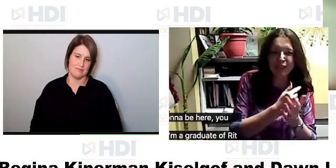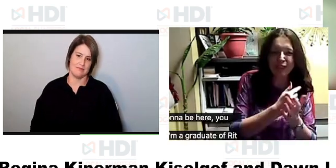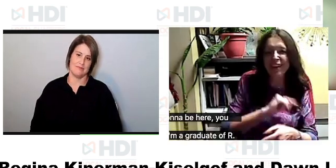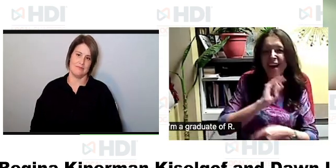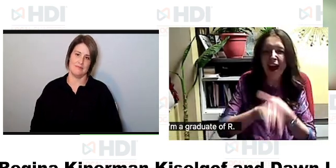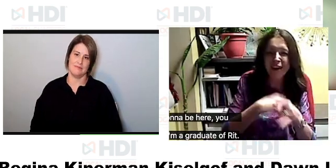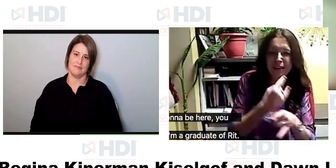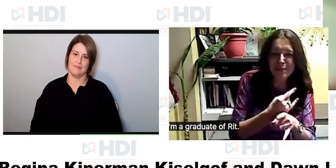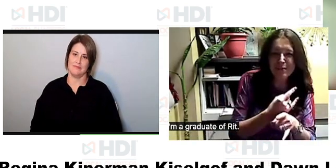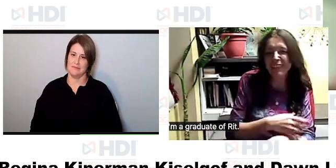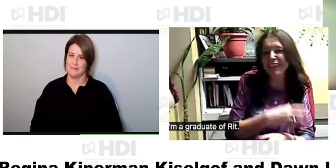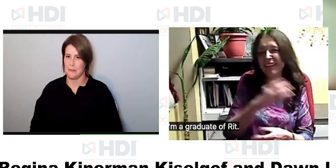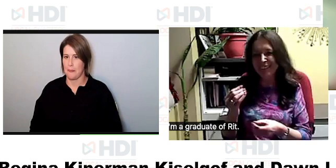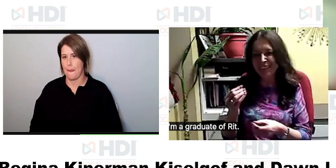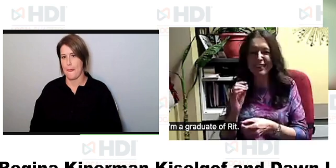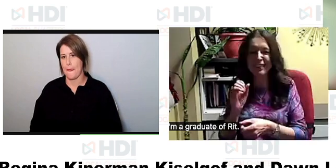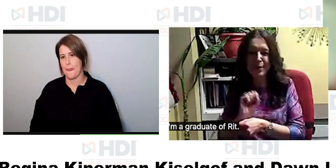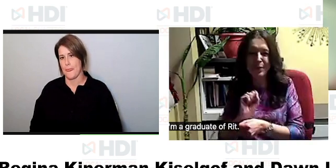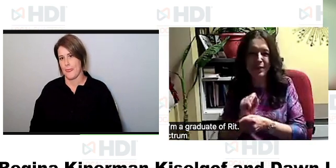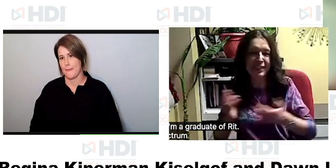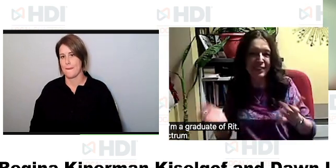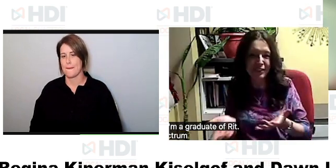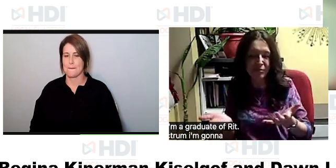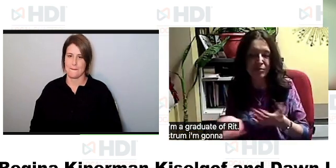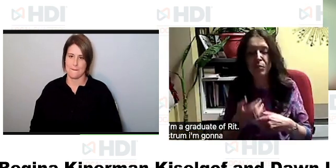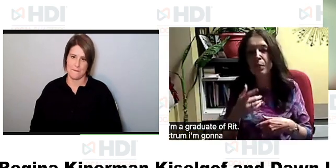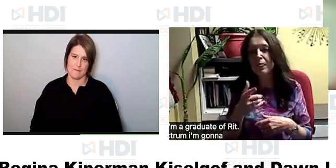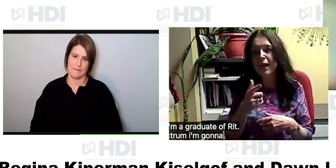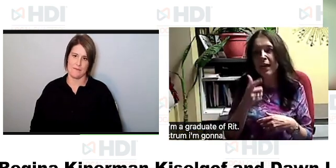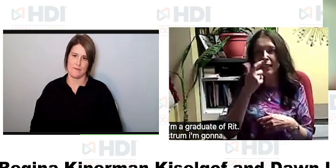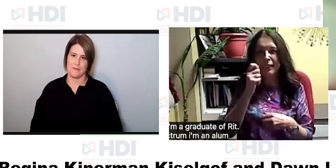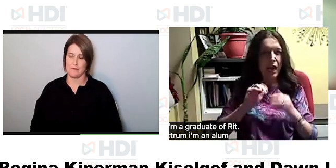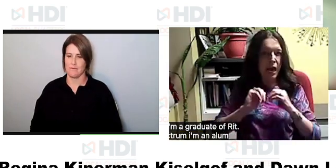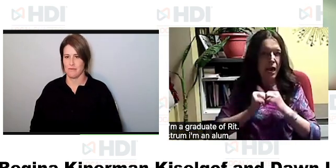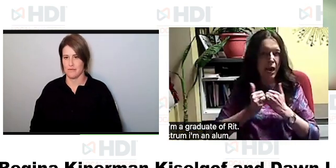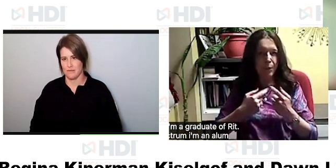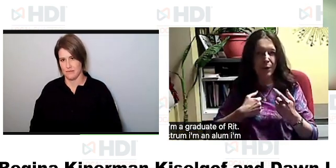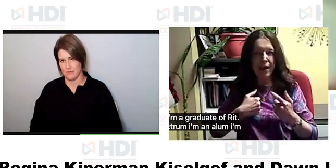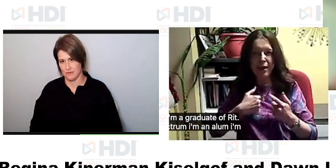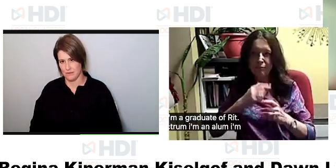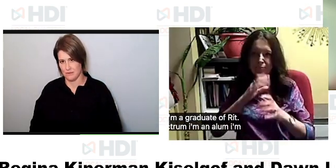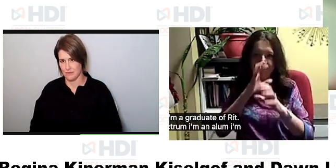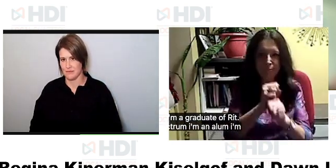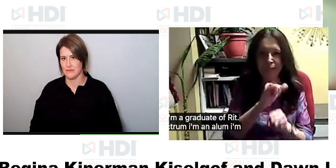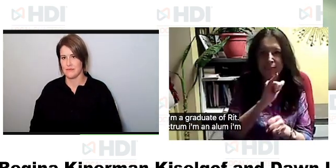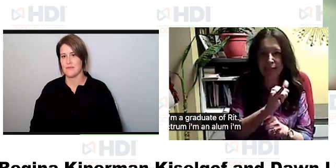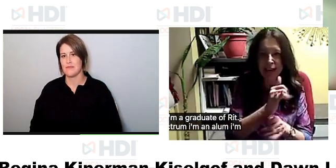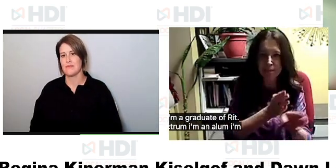so the whole spectrum i'm an alum i'm really proud to be here